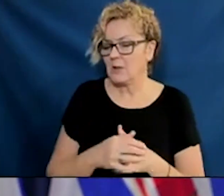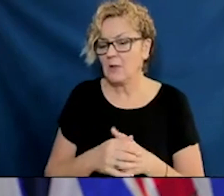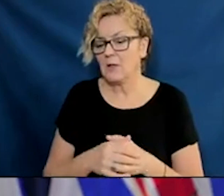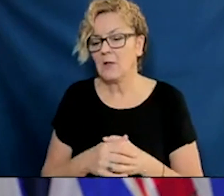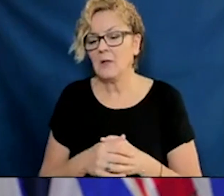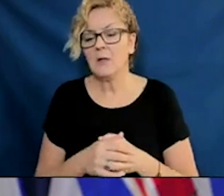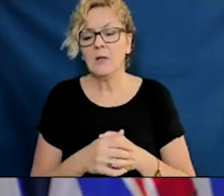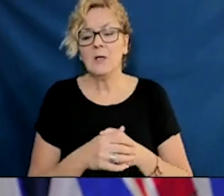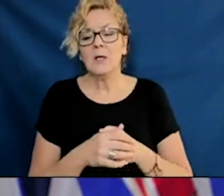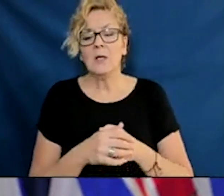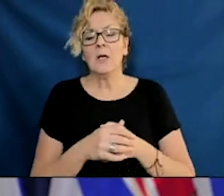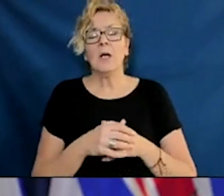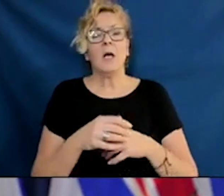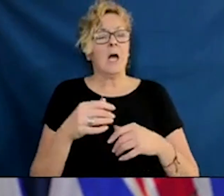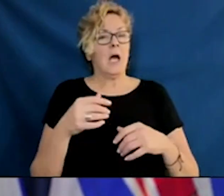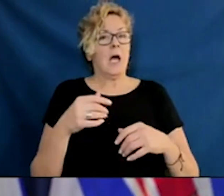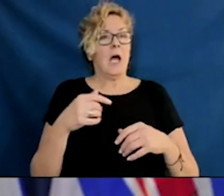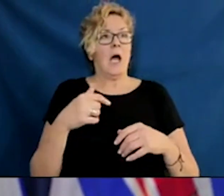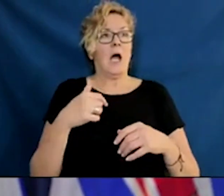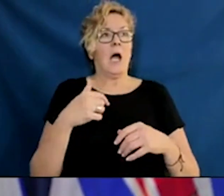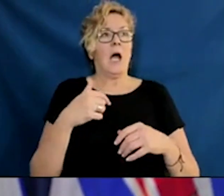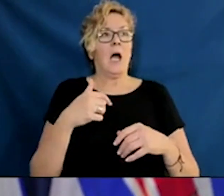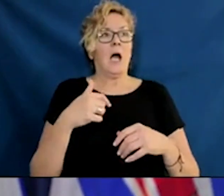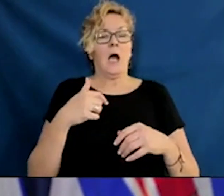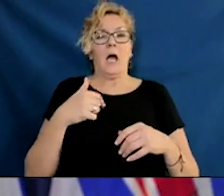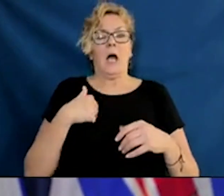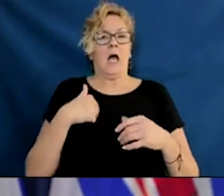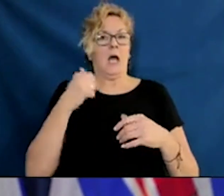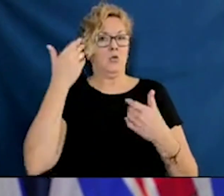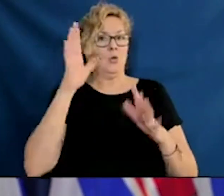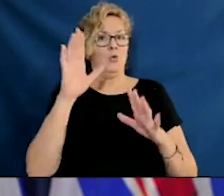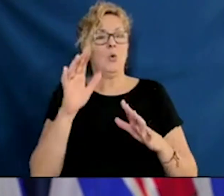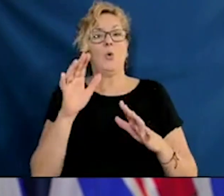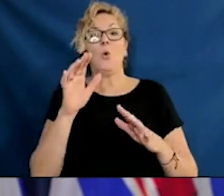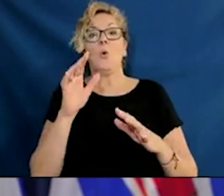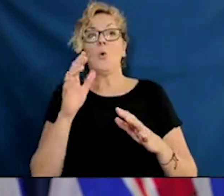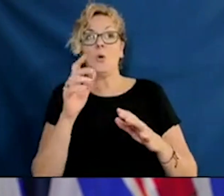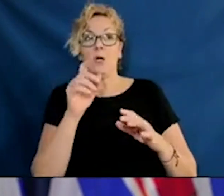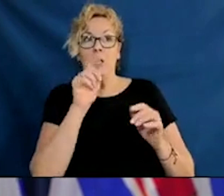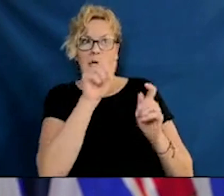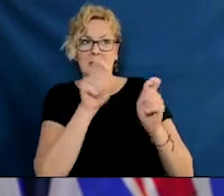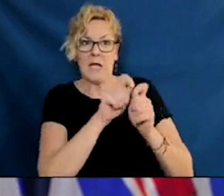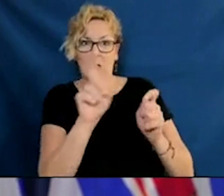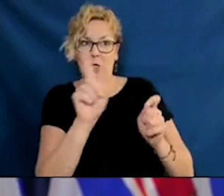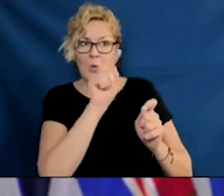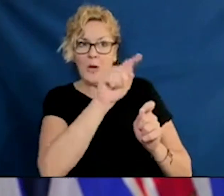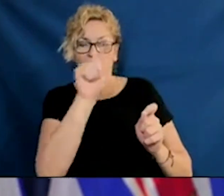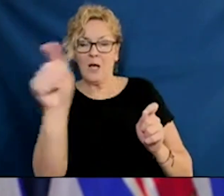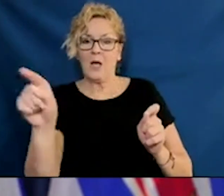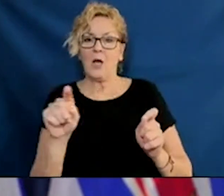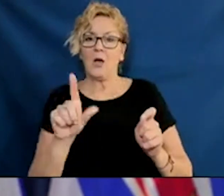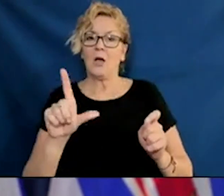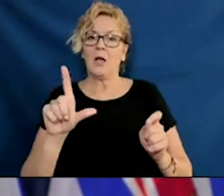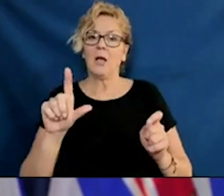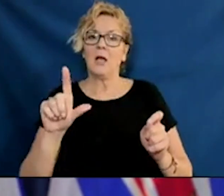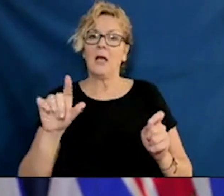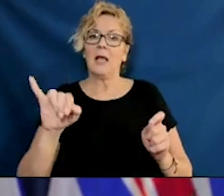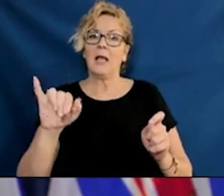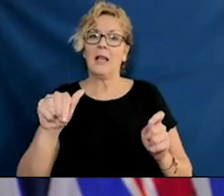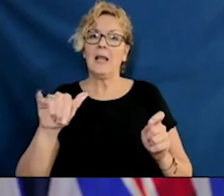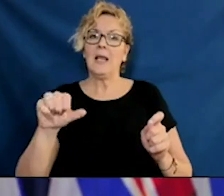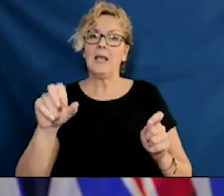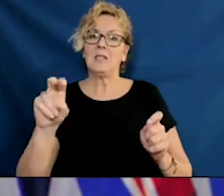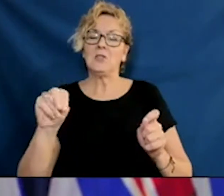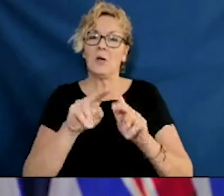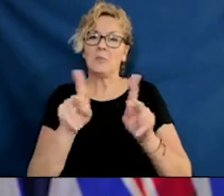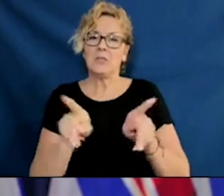update on that. But I think I strongly believe that adding those liaison positions, including all in addition to other work being done, will